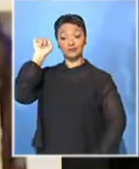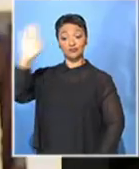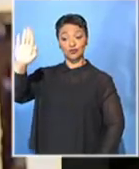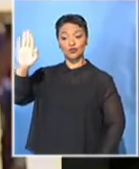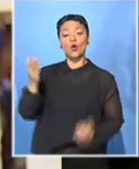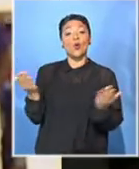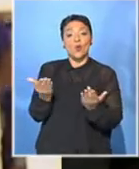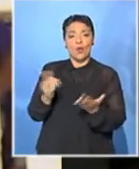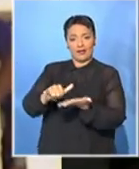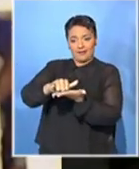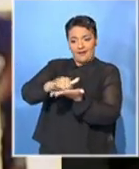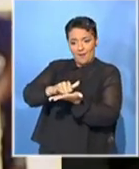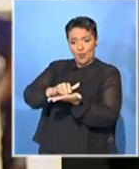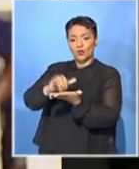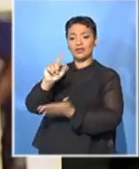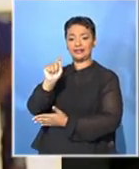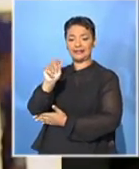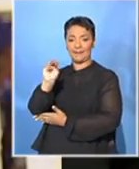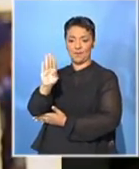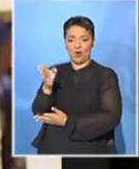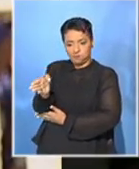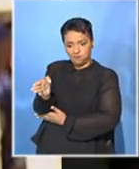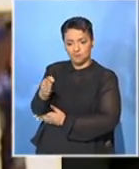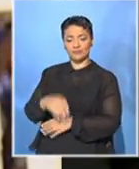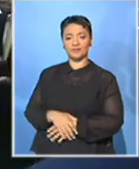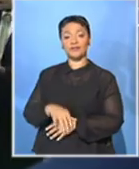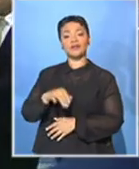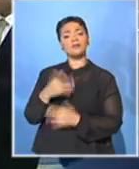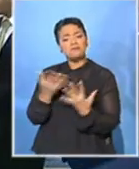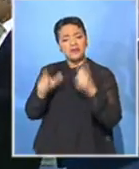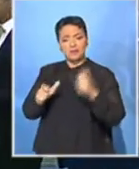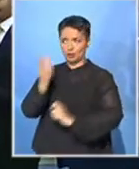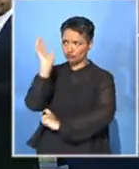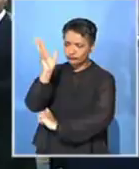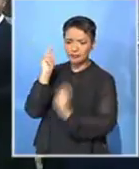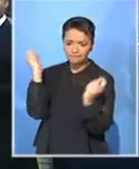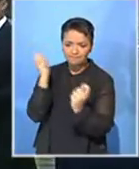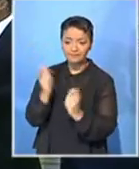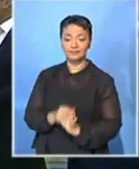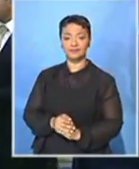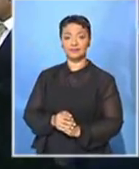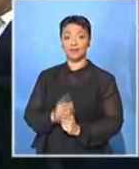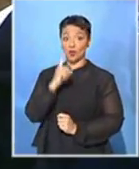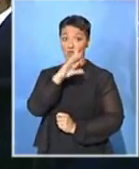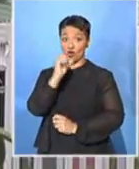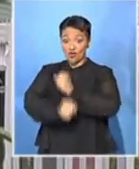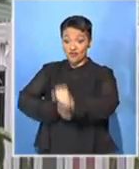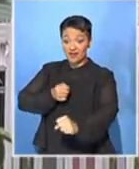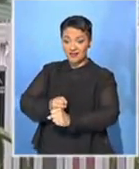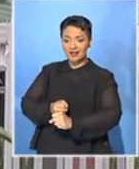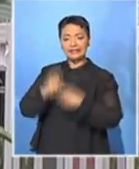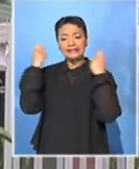Many leaders have also delivered lectures in his memory. While this was a culmination of the year-long activities,